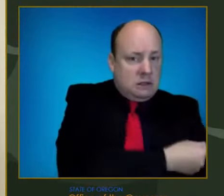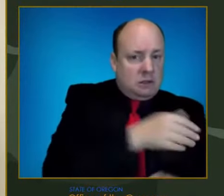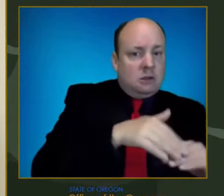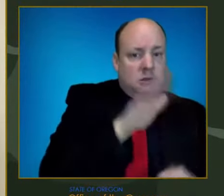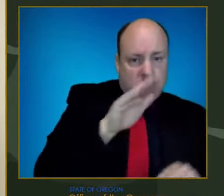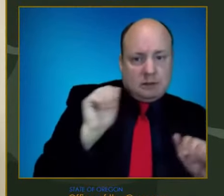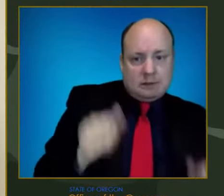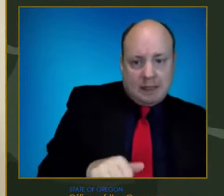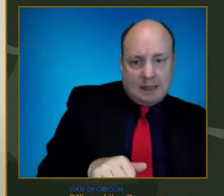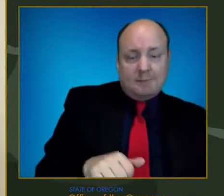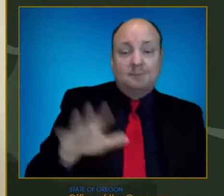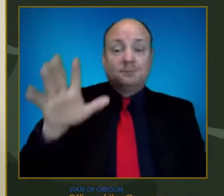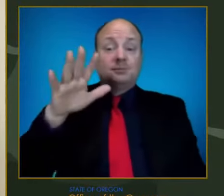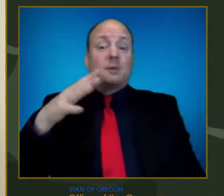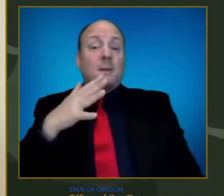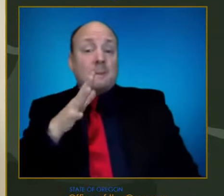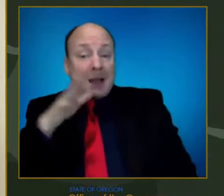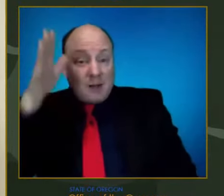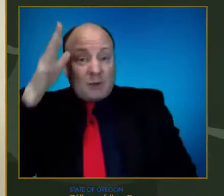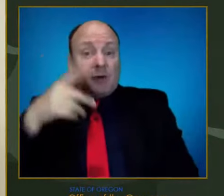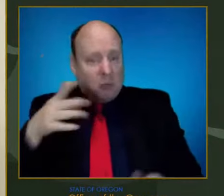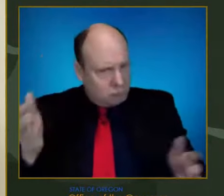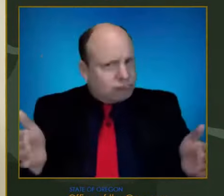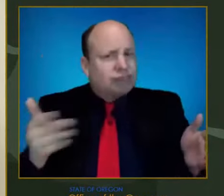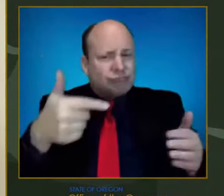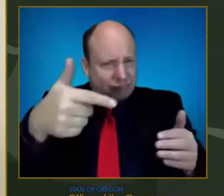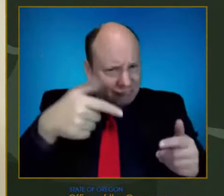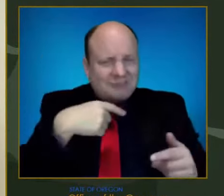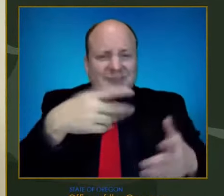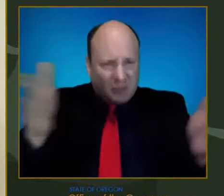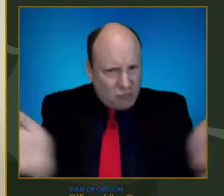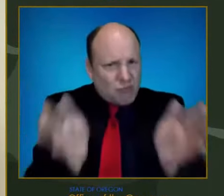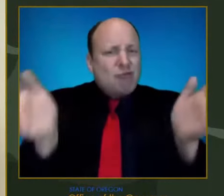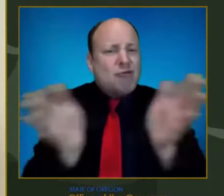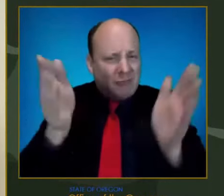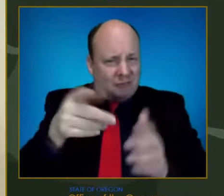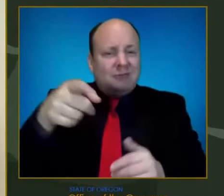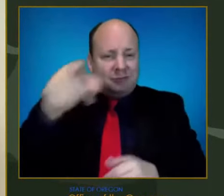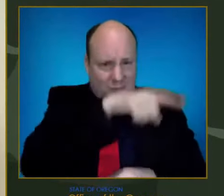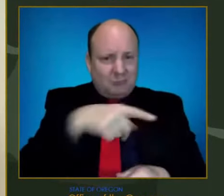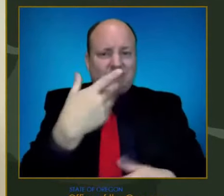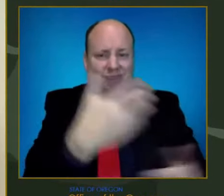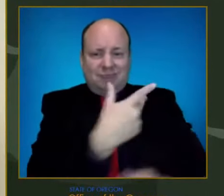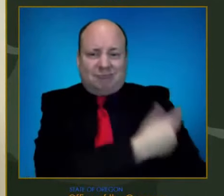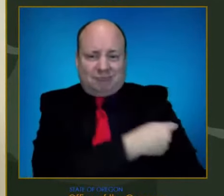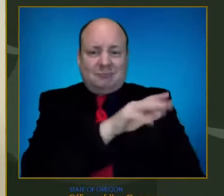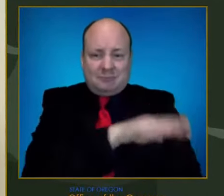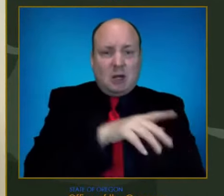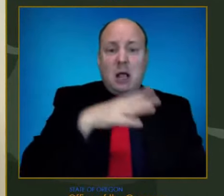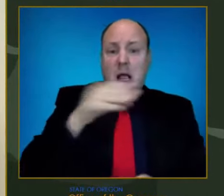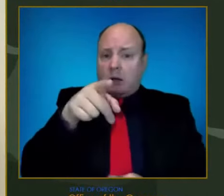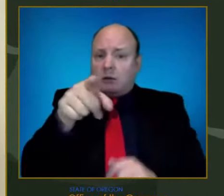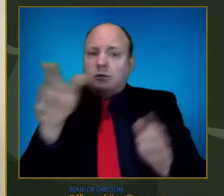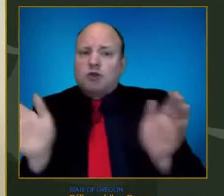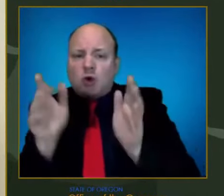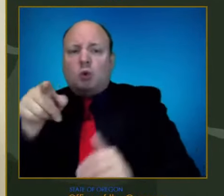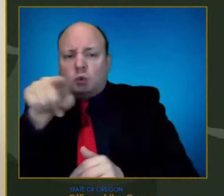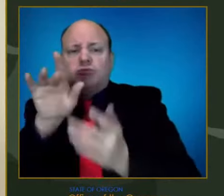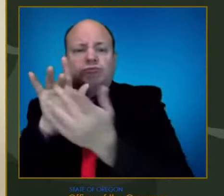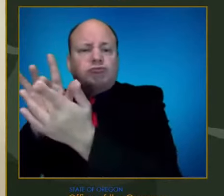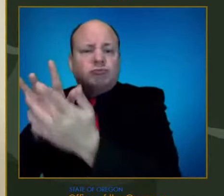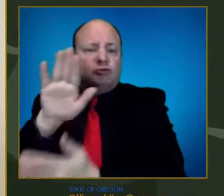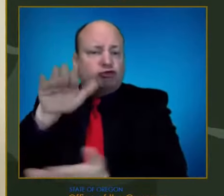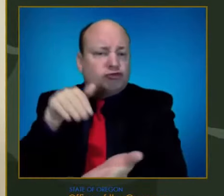vaccinated. If you have any questions, please ask your healthcare provider. Boosters are now